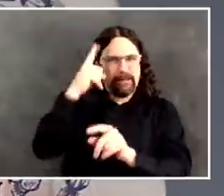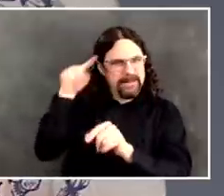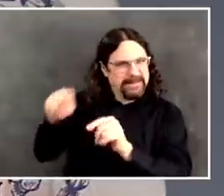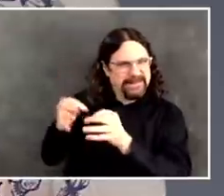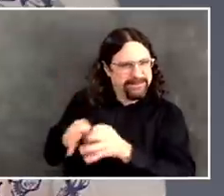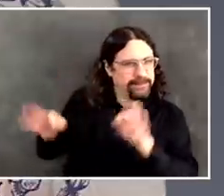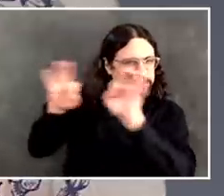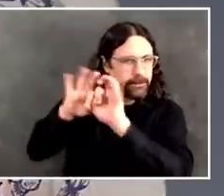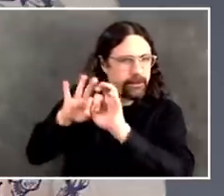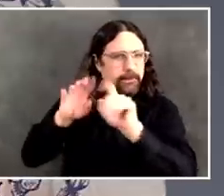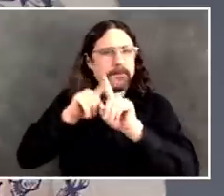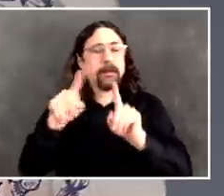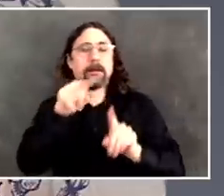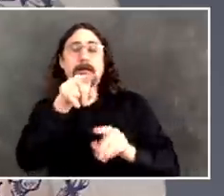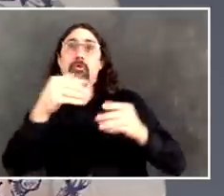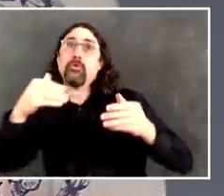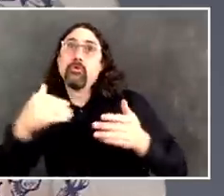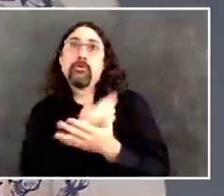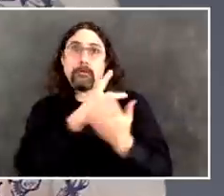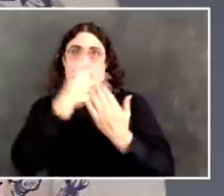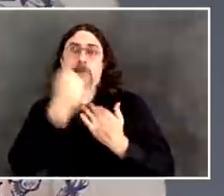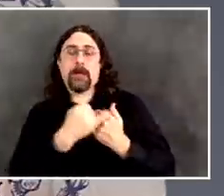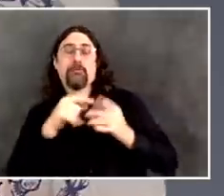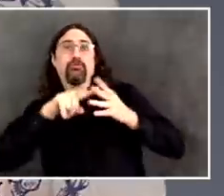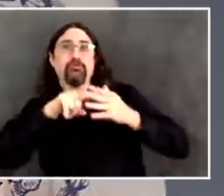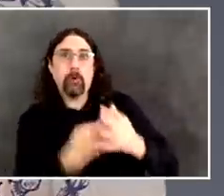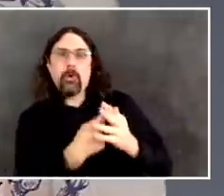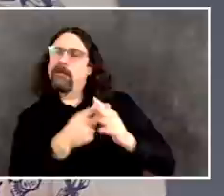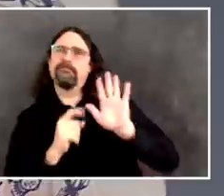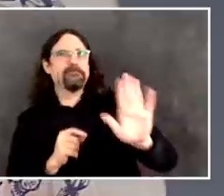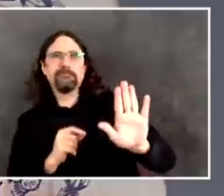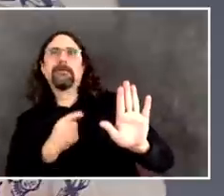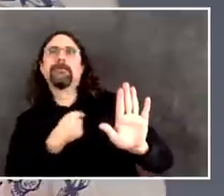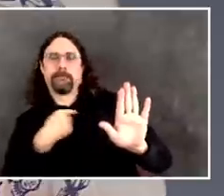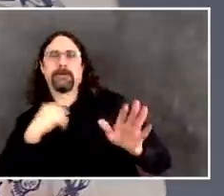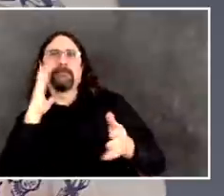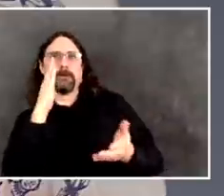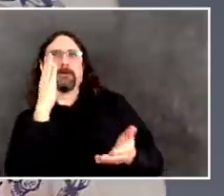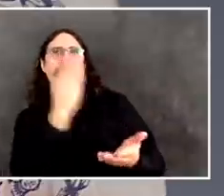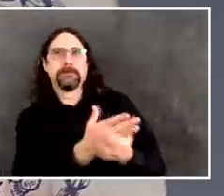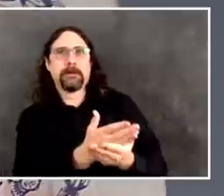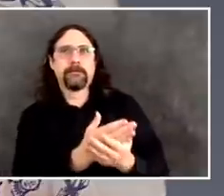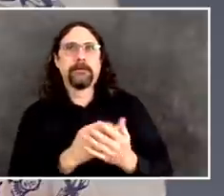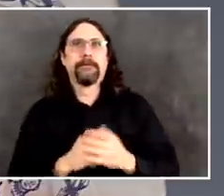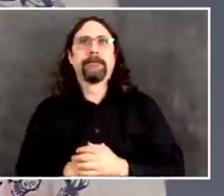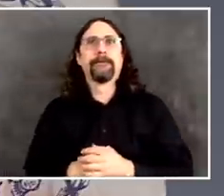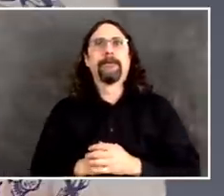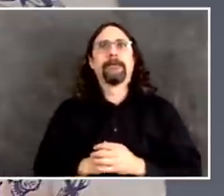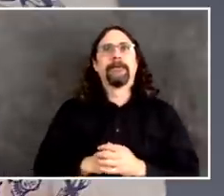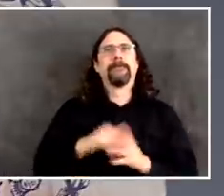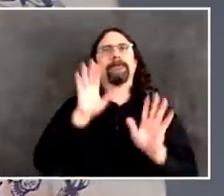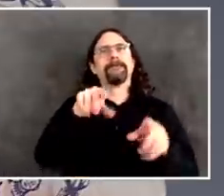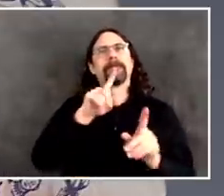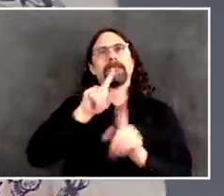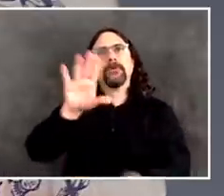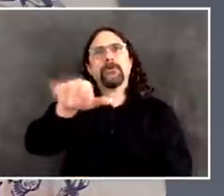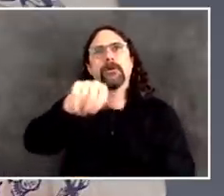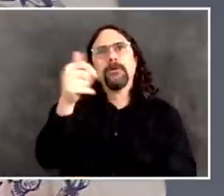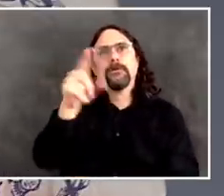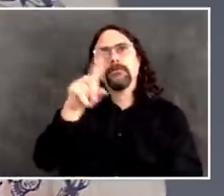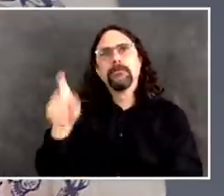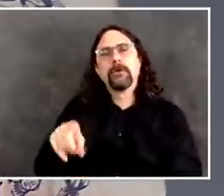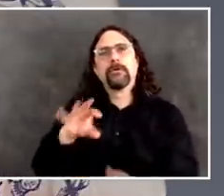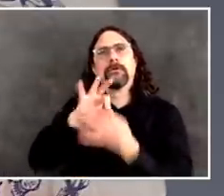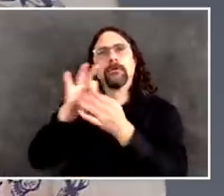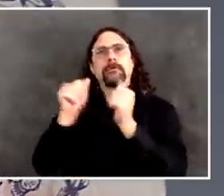conversation today with our police commissioner and our transportation commissioner to understand what